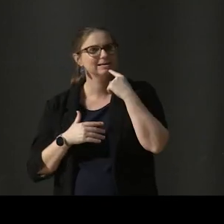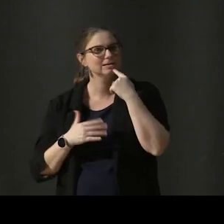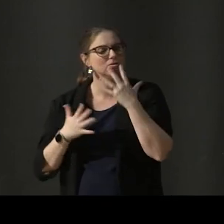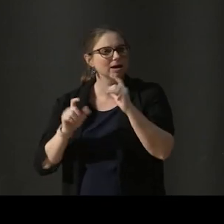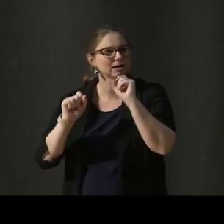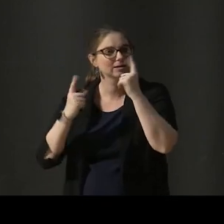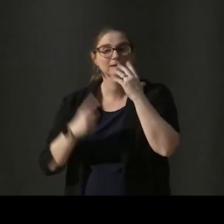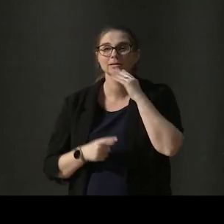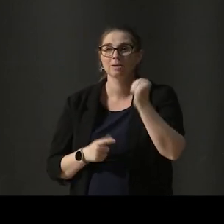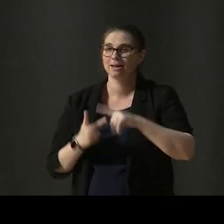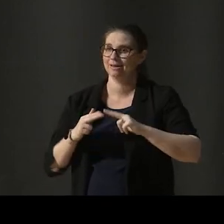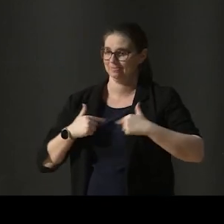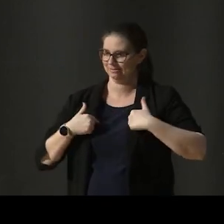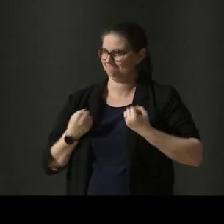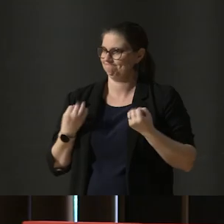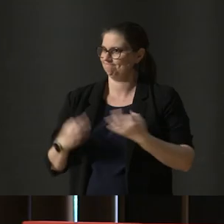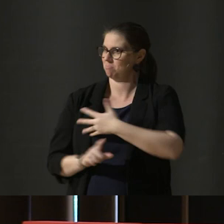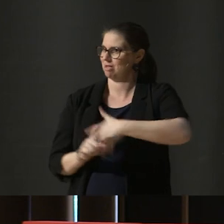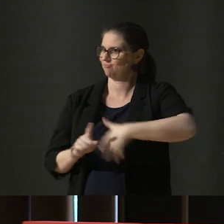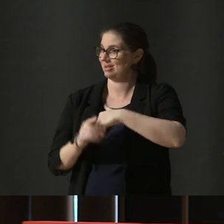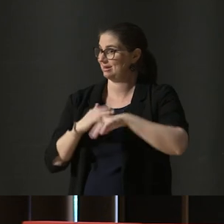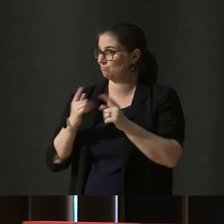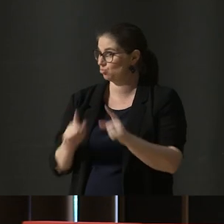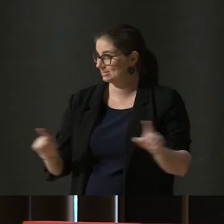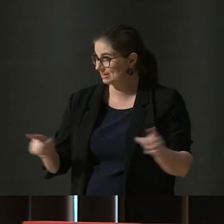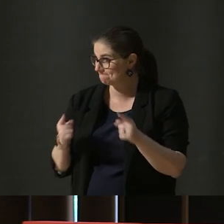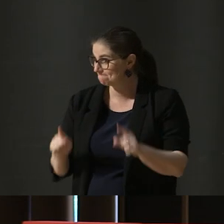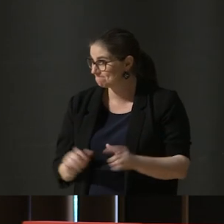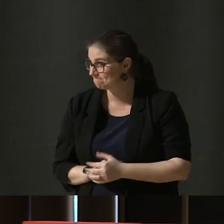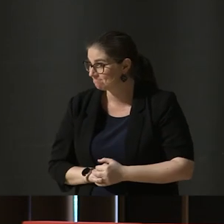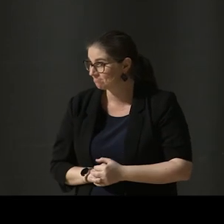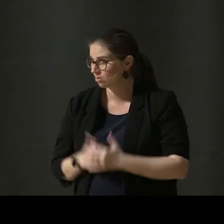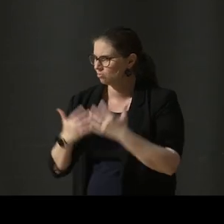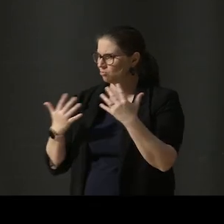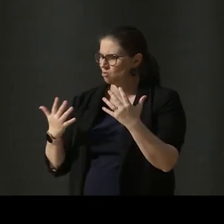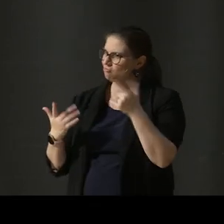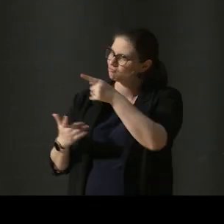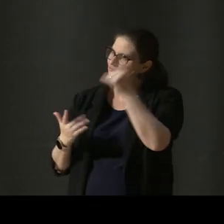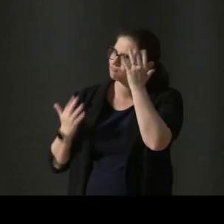even if you have no background in music. Well then, what do we need to change?